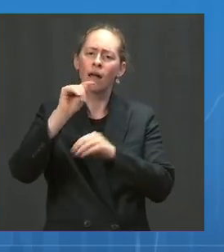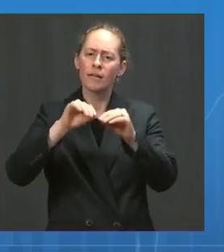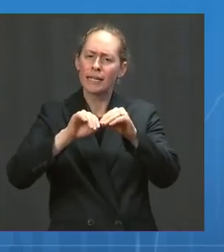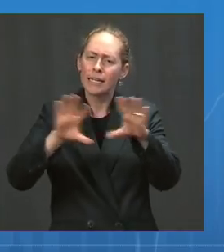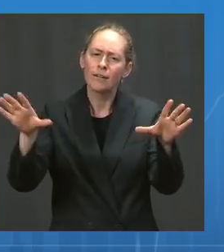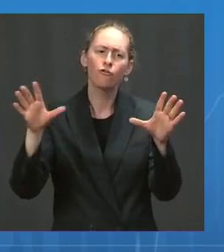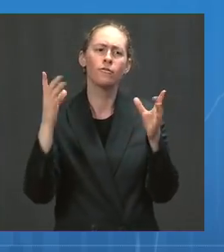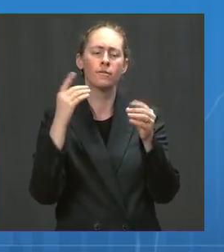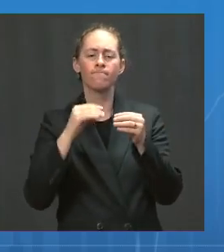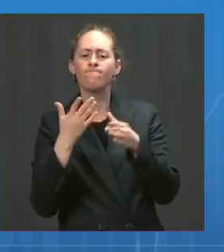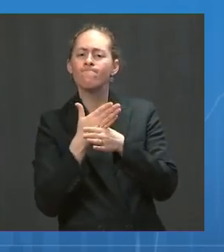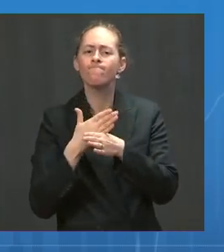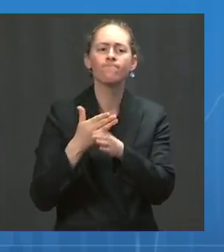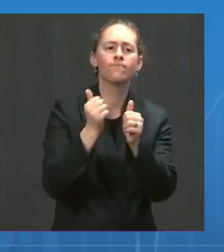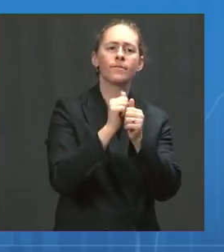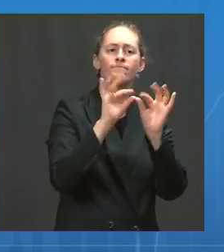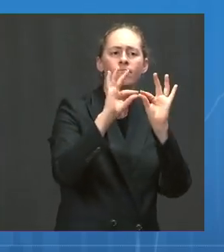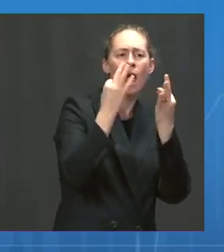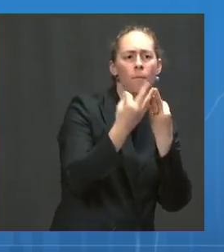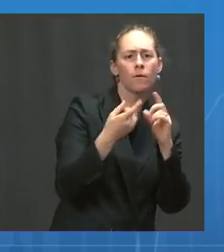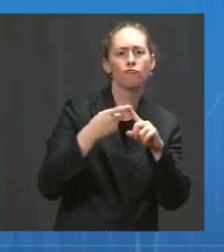purposely putting them in harm's way.